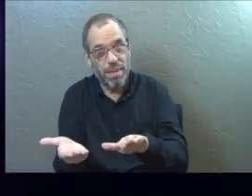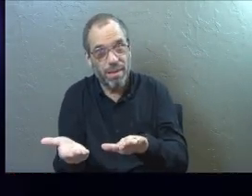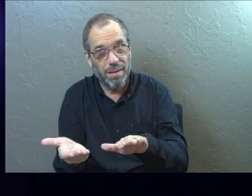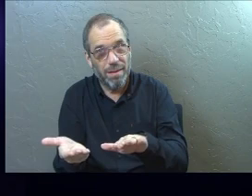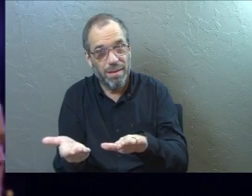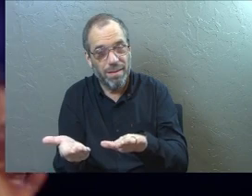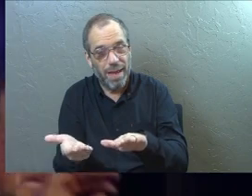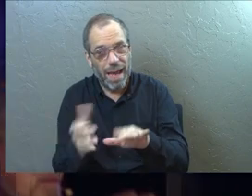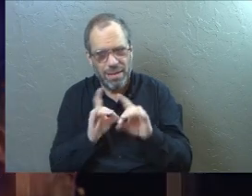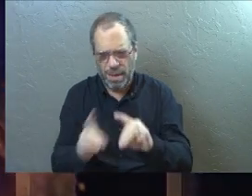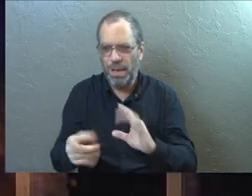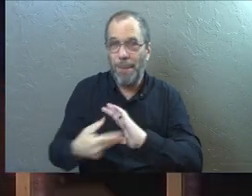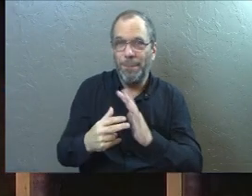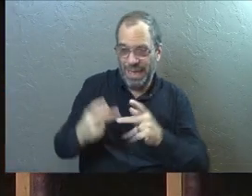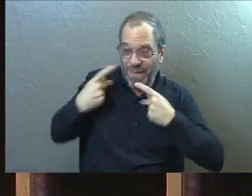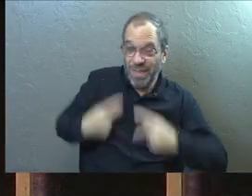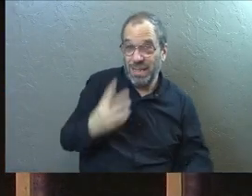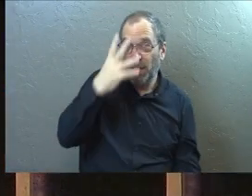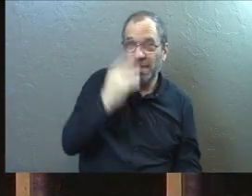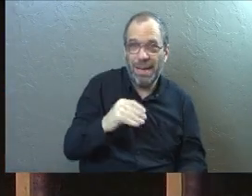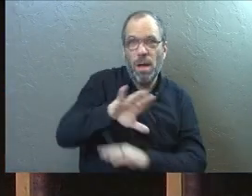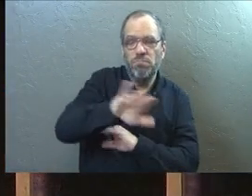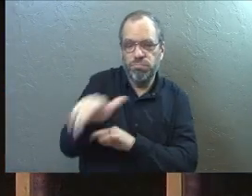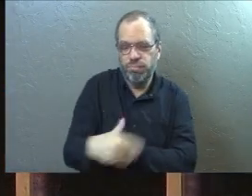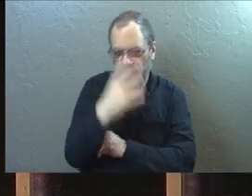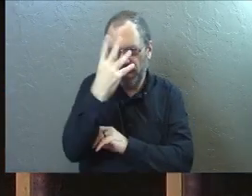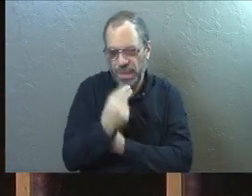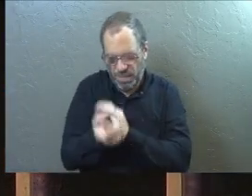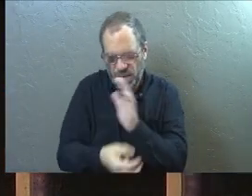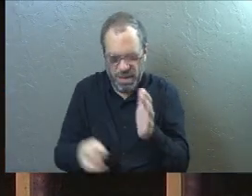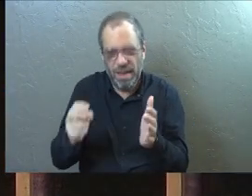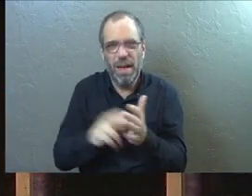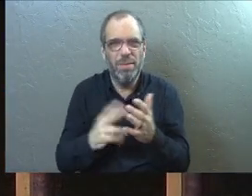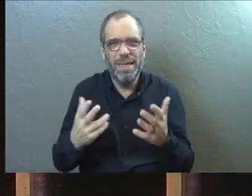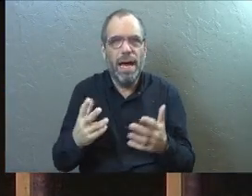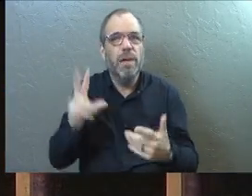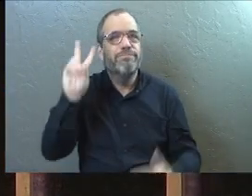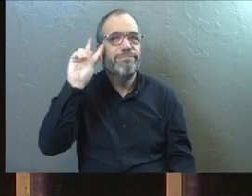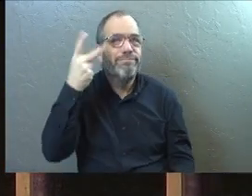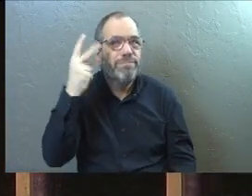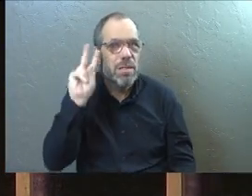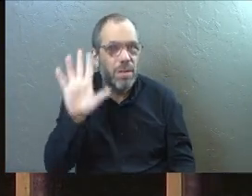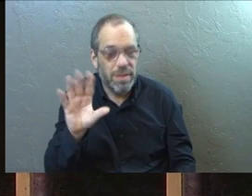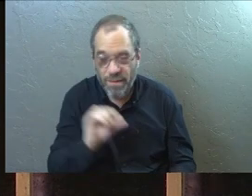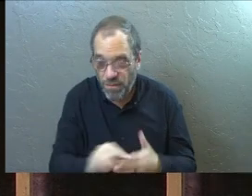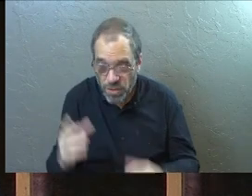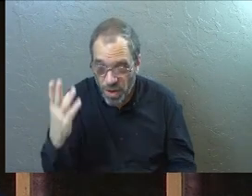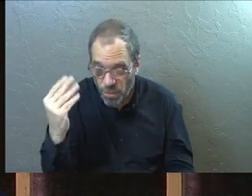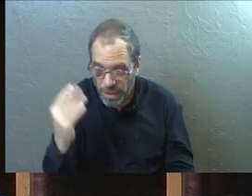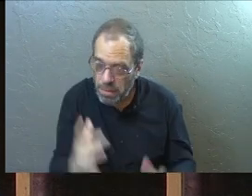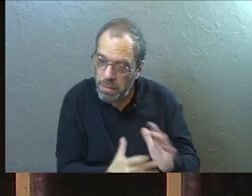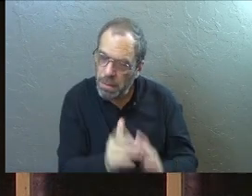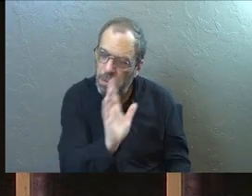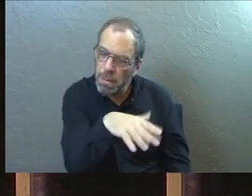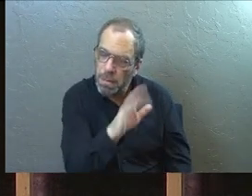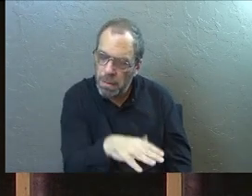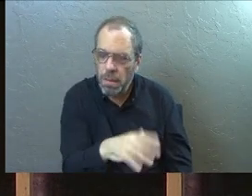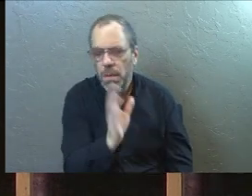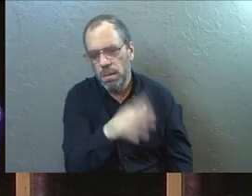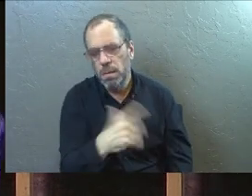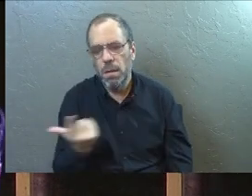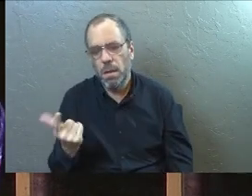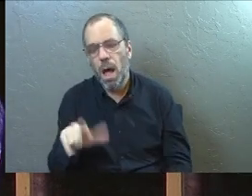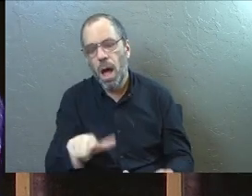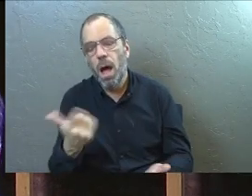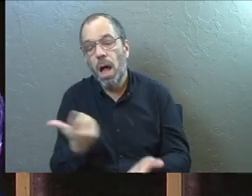And the disciples think he means physical sleep. That means he's going to get better. There's a misunderstanding here. So verse 14. So Jesus told them plainly,